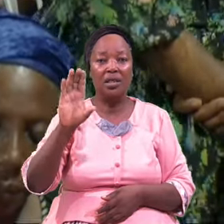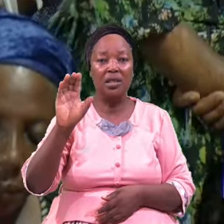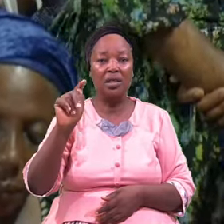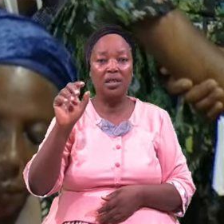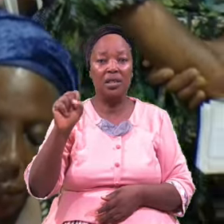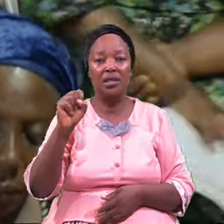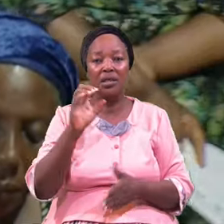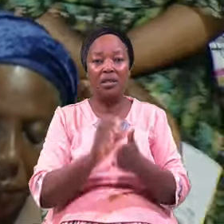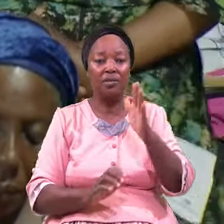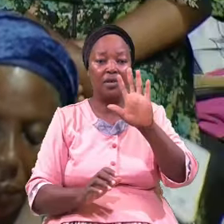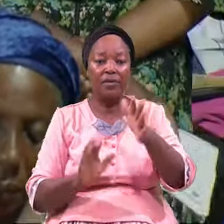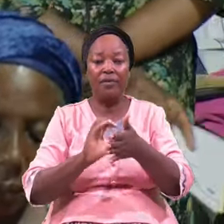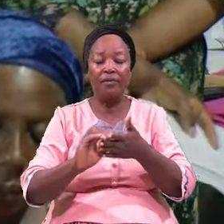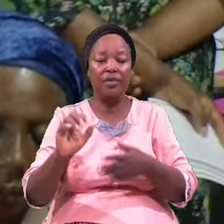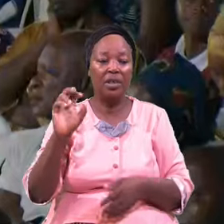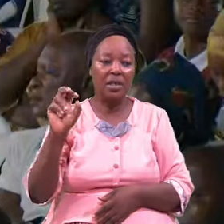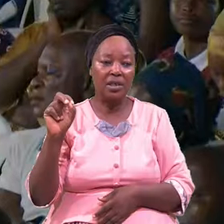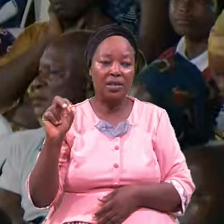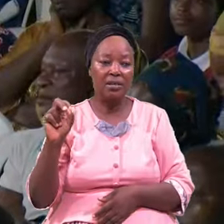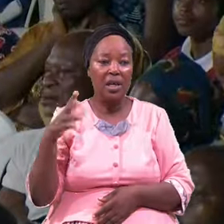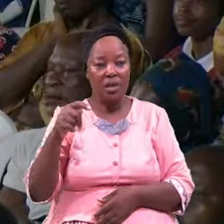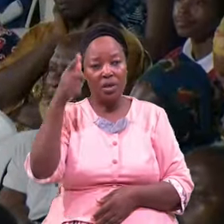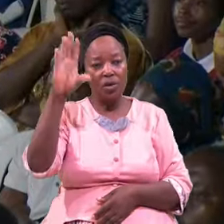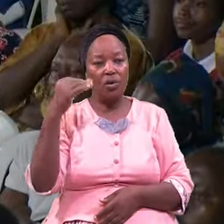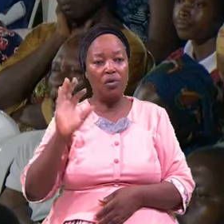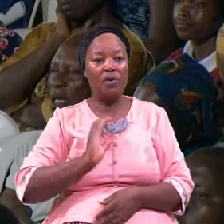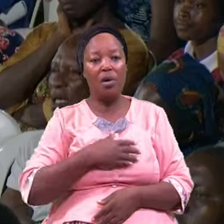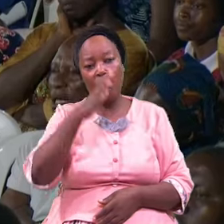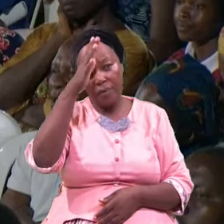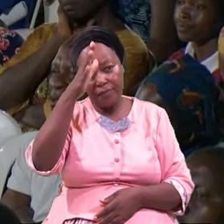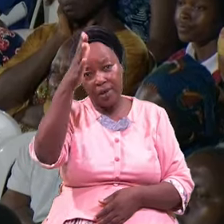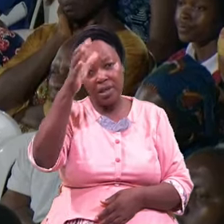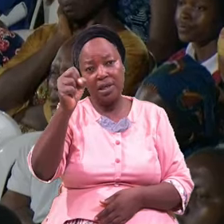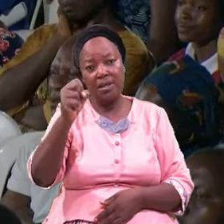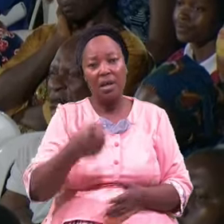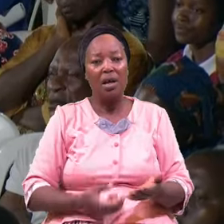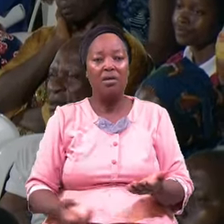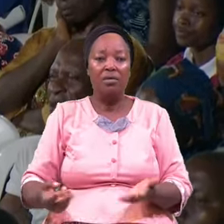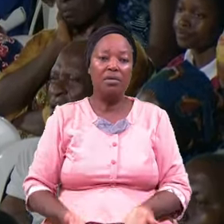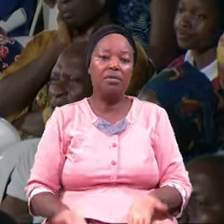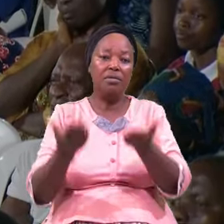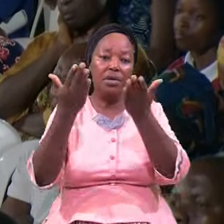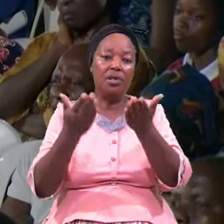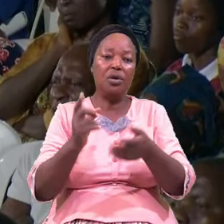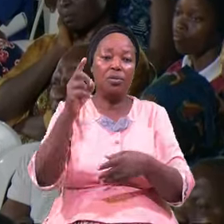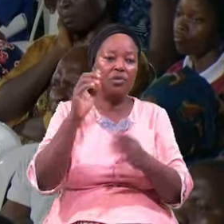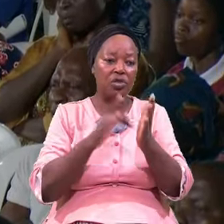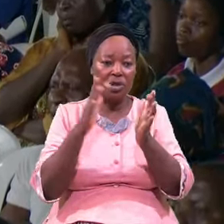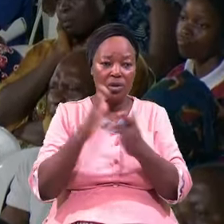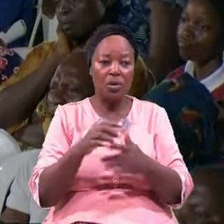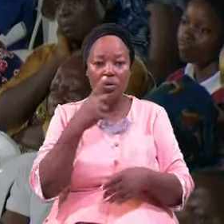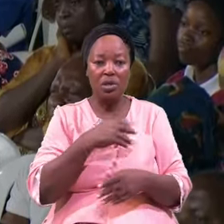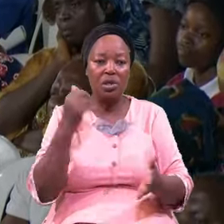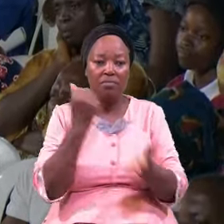30 The God Of Our Fathers Raised Up Jesus Whom You Slew And